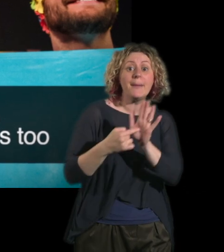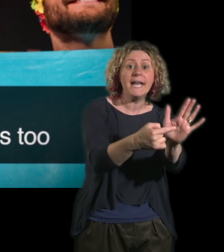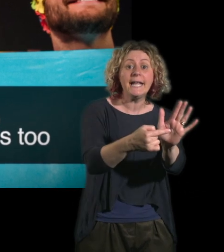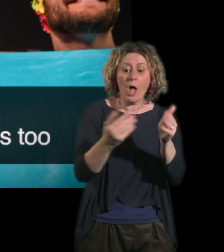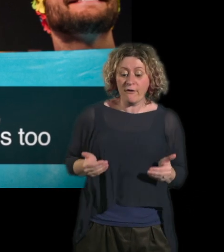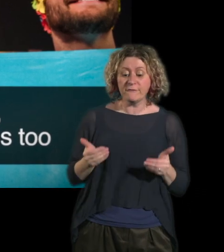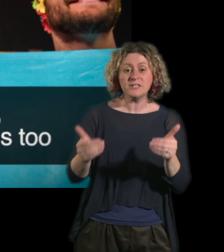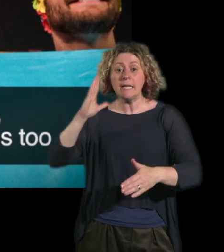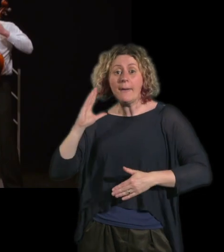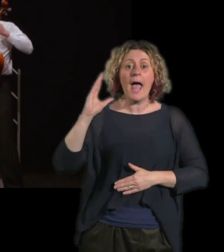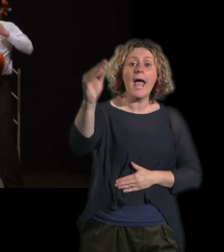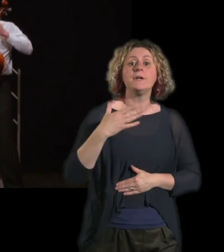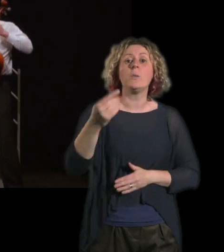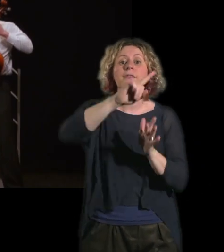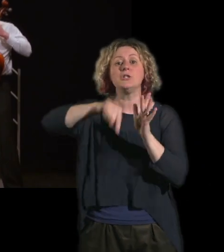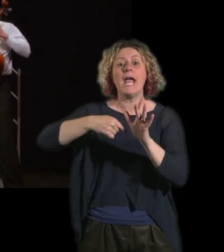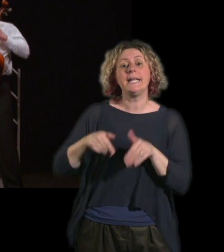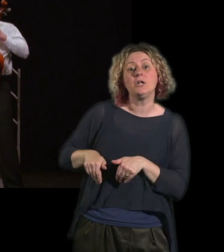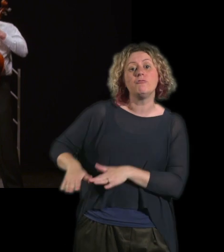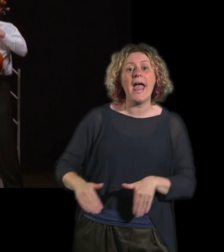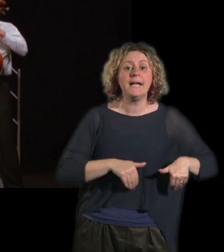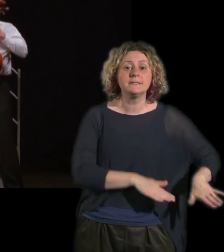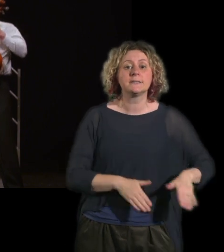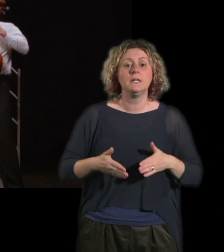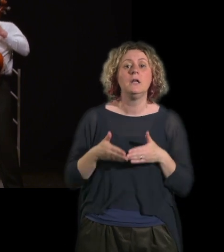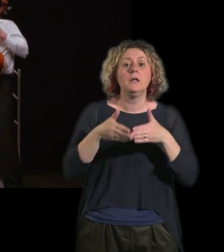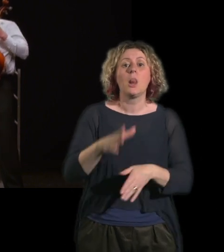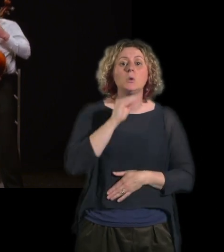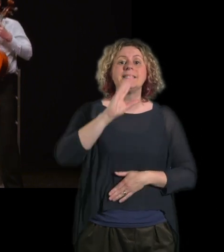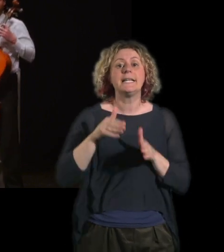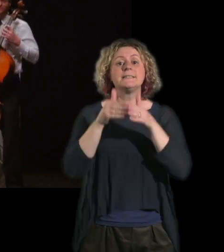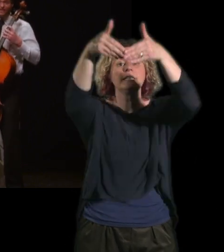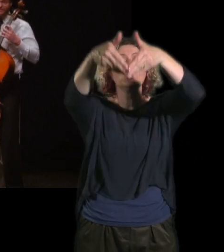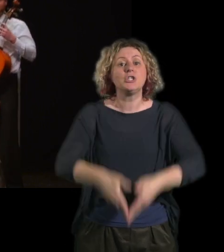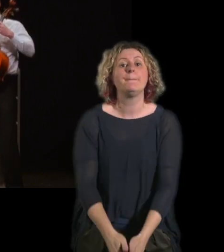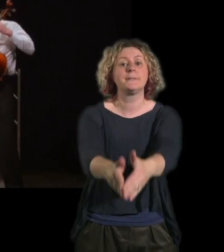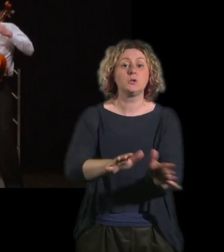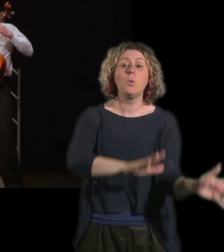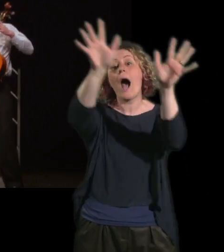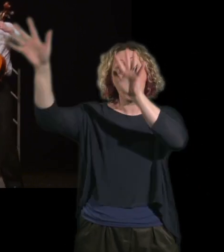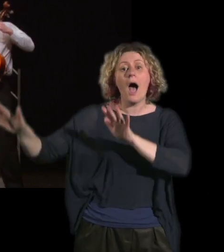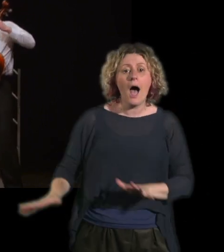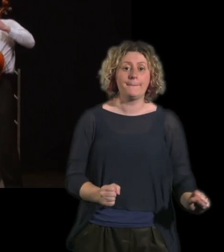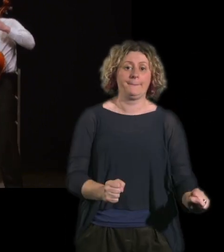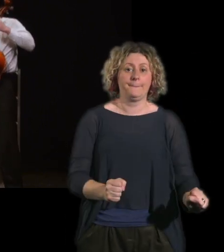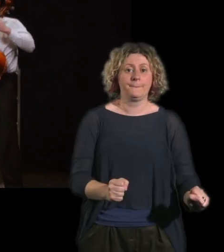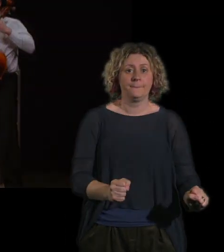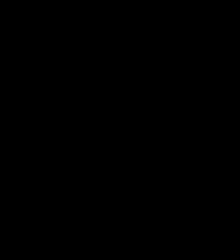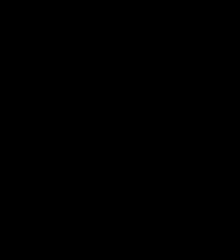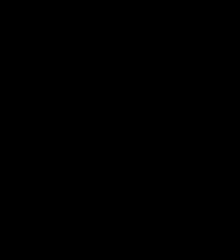we're on a penny. Full steam ahead with Jenny Wren. Loose-lit sink ships to us.